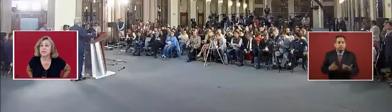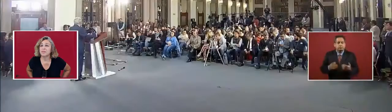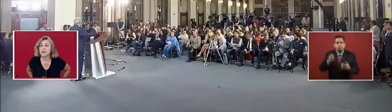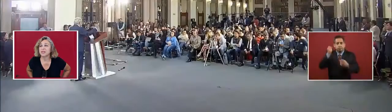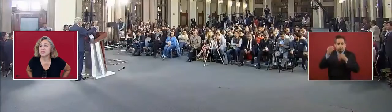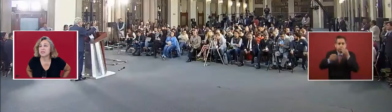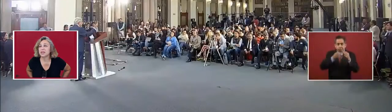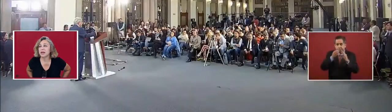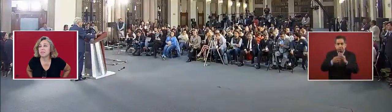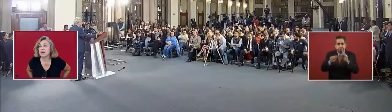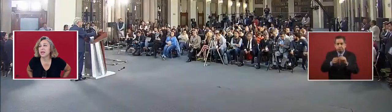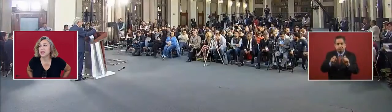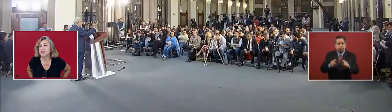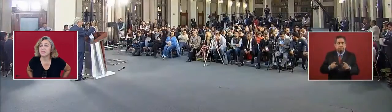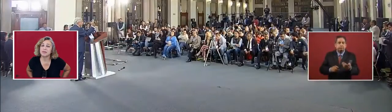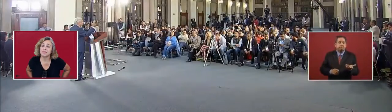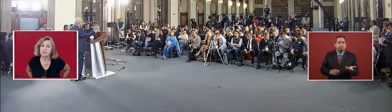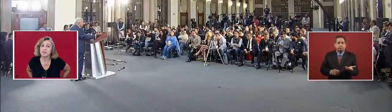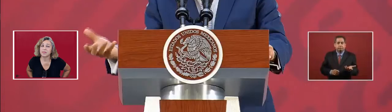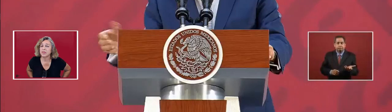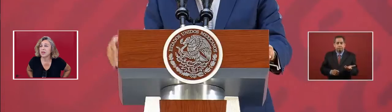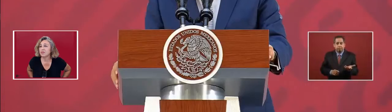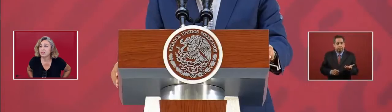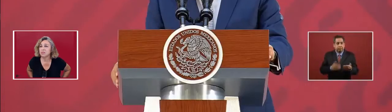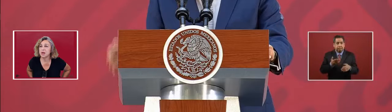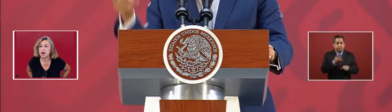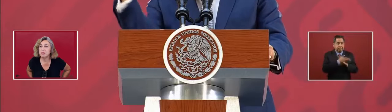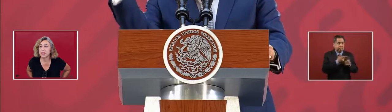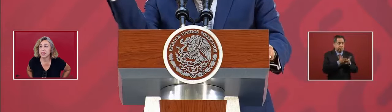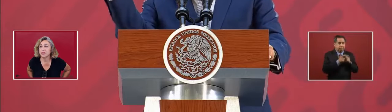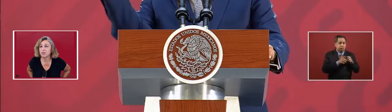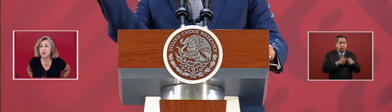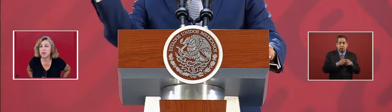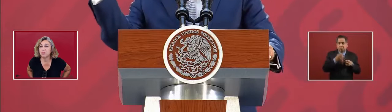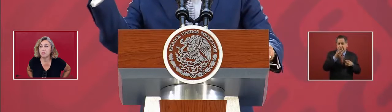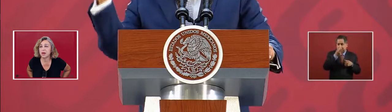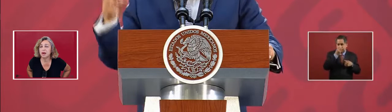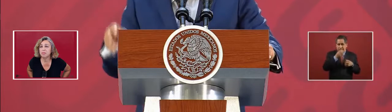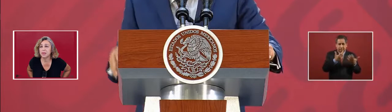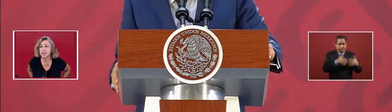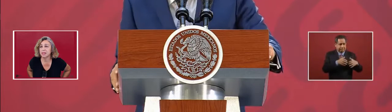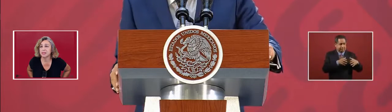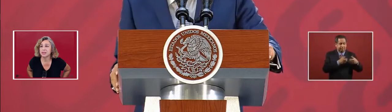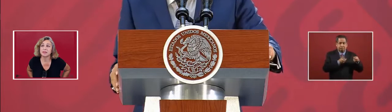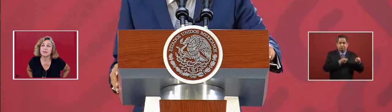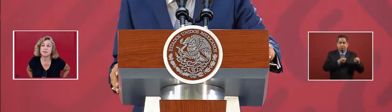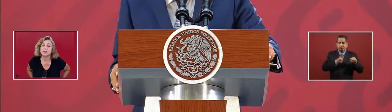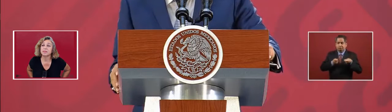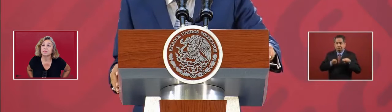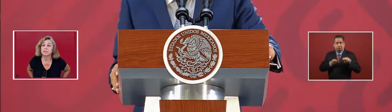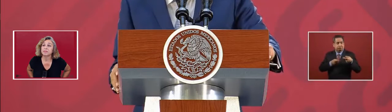Because there was a campaign. It was a monopoly. Three companies